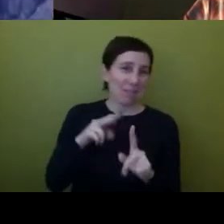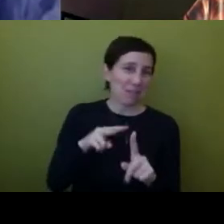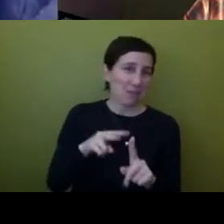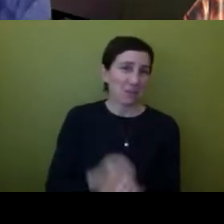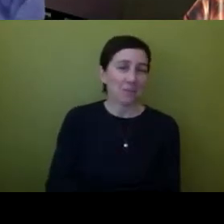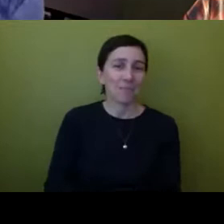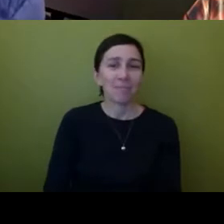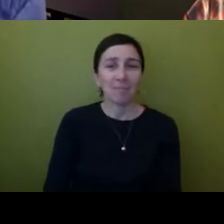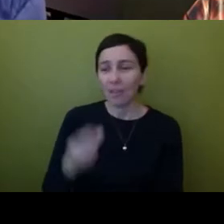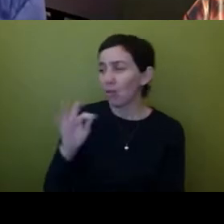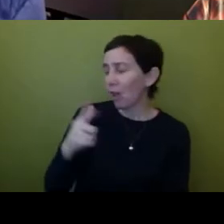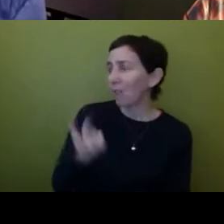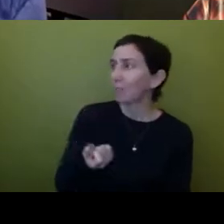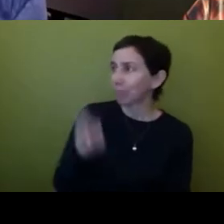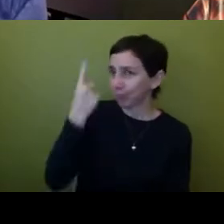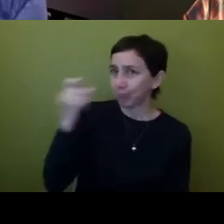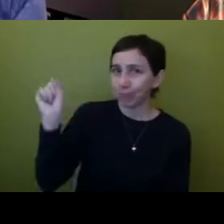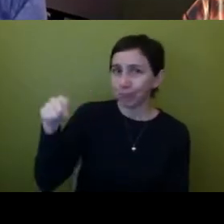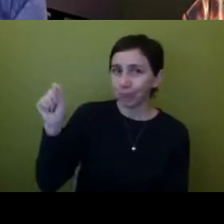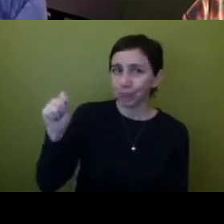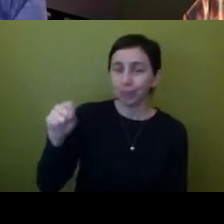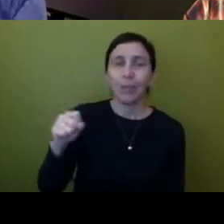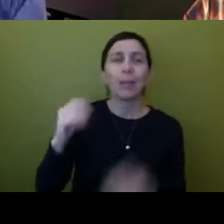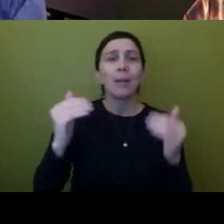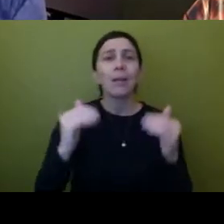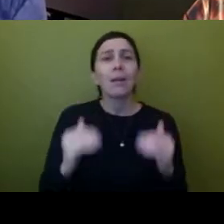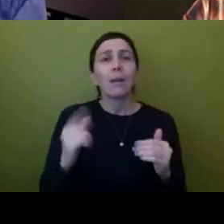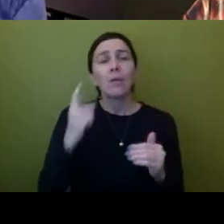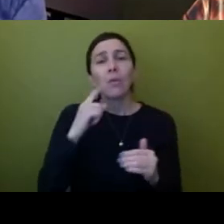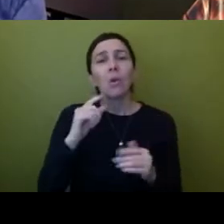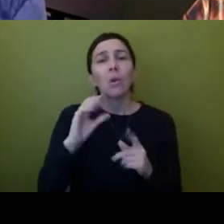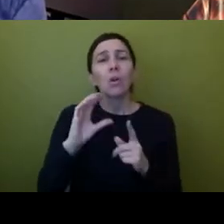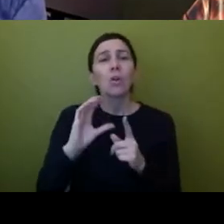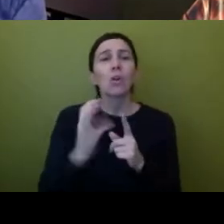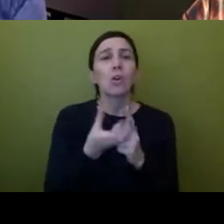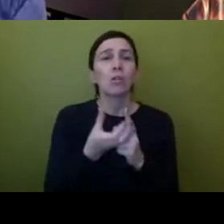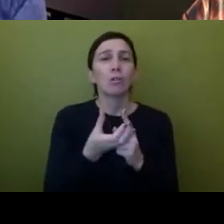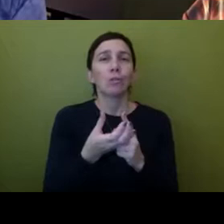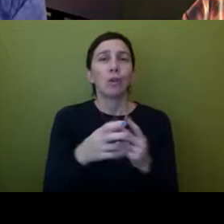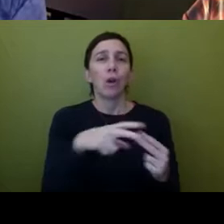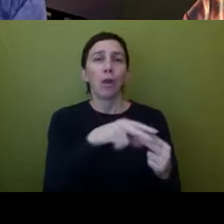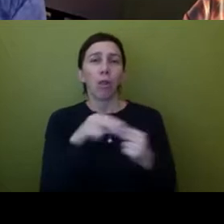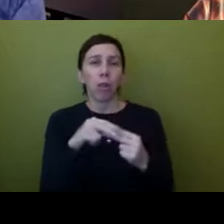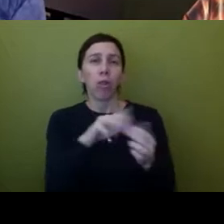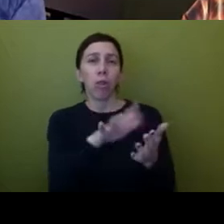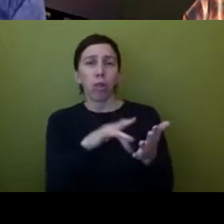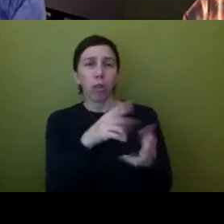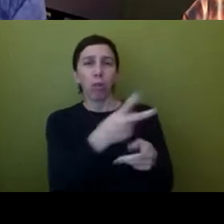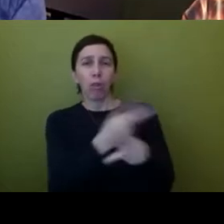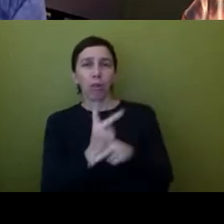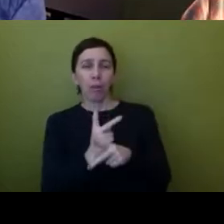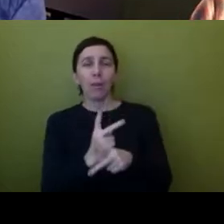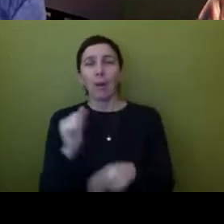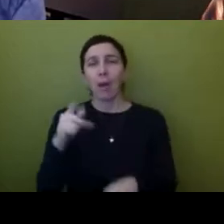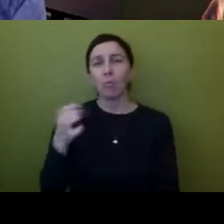um understandable um so now when it comes to cultural appropriation and you know have there been any examples